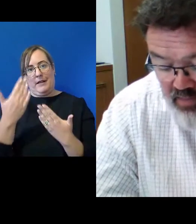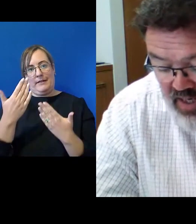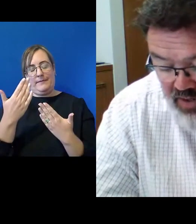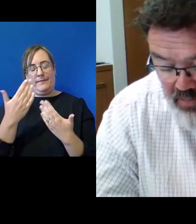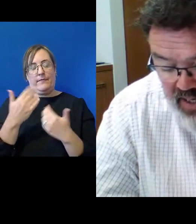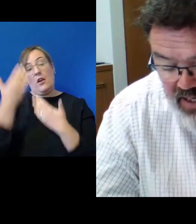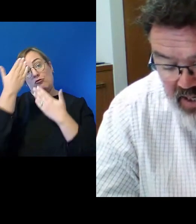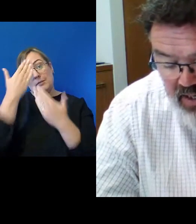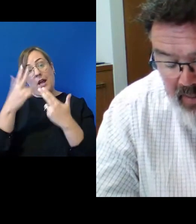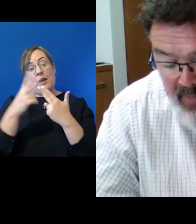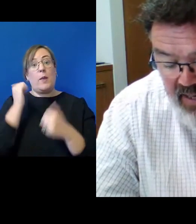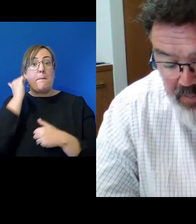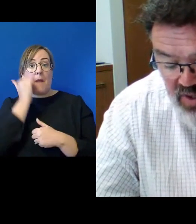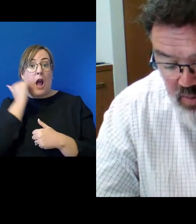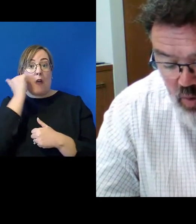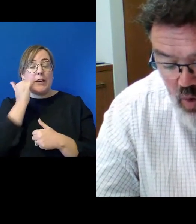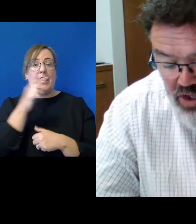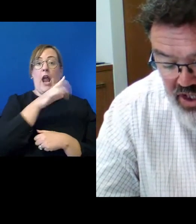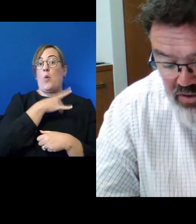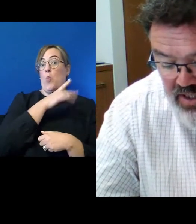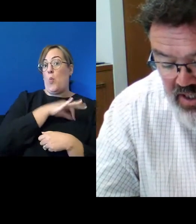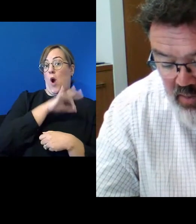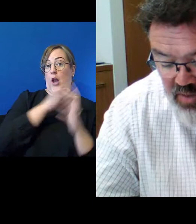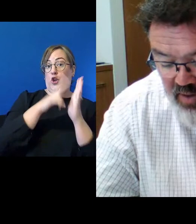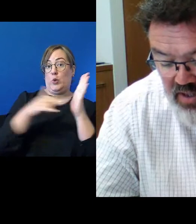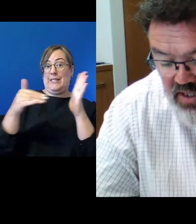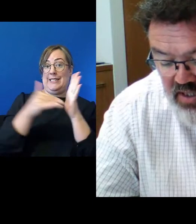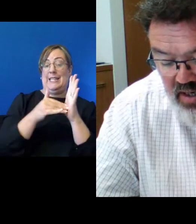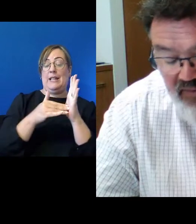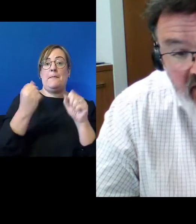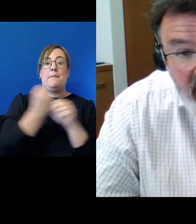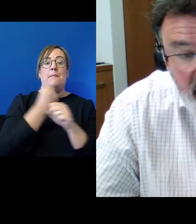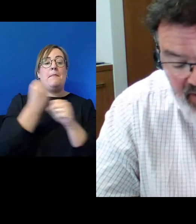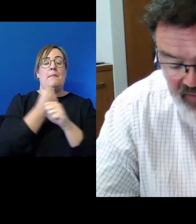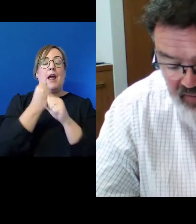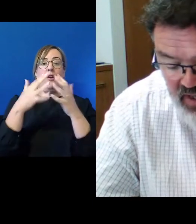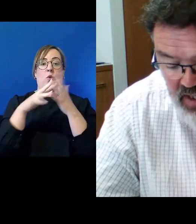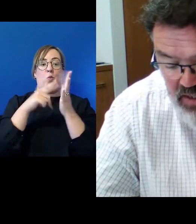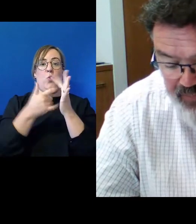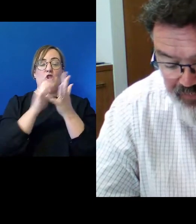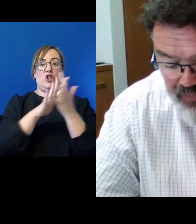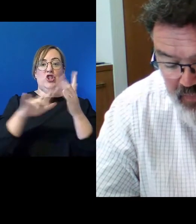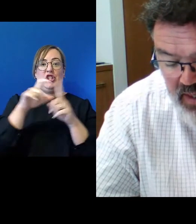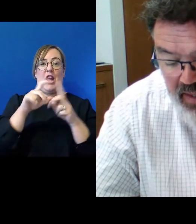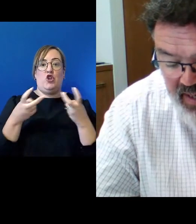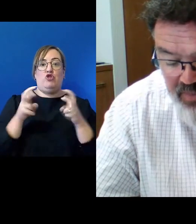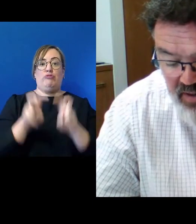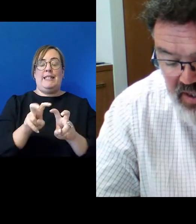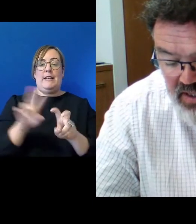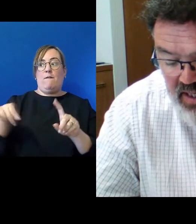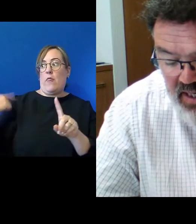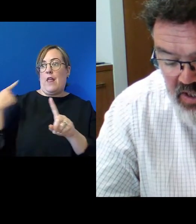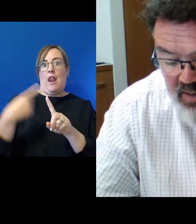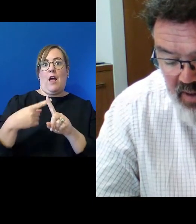between Maori and Pākehia made possible the Watershed Treaty Settlements process of the last 25 years. That